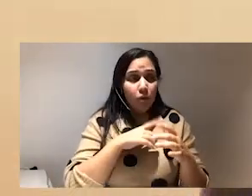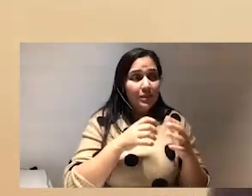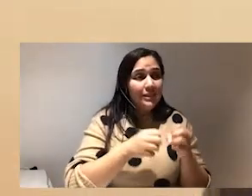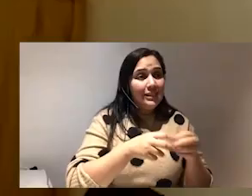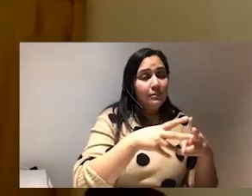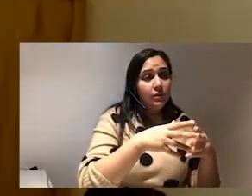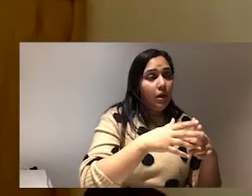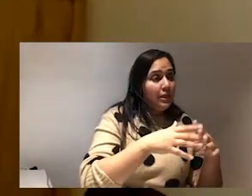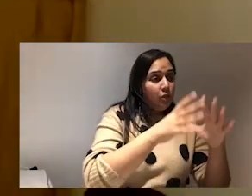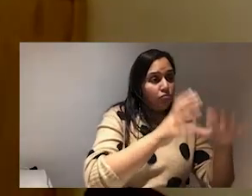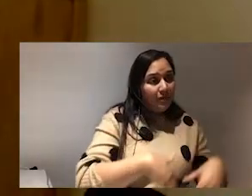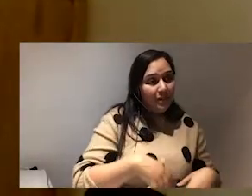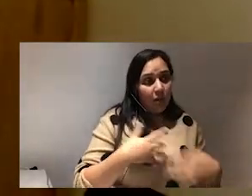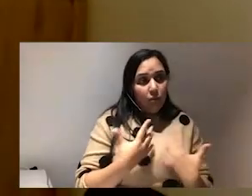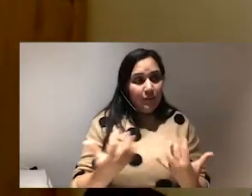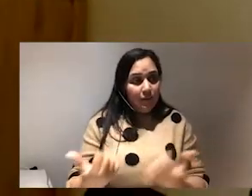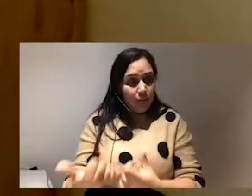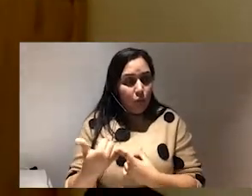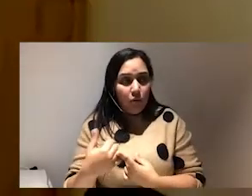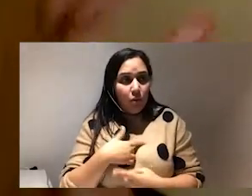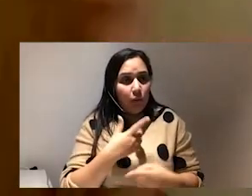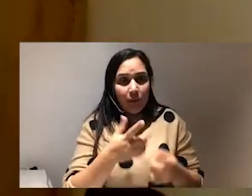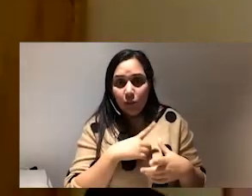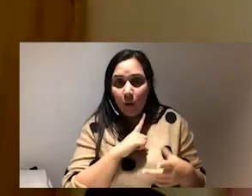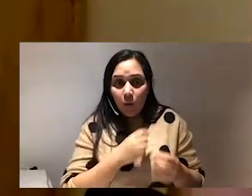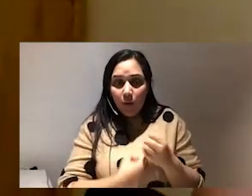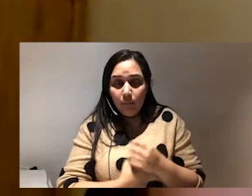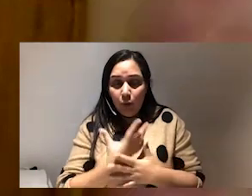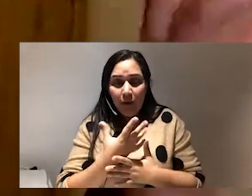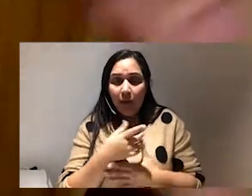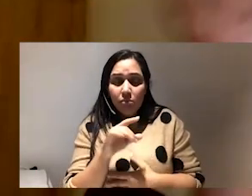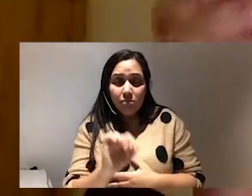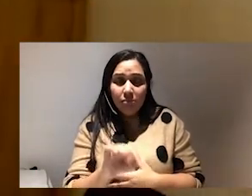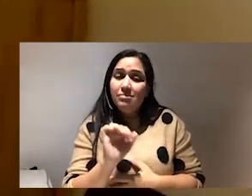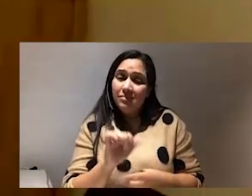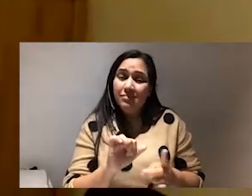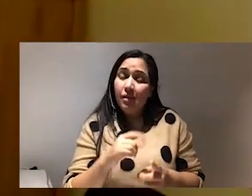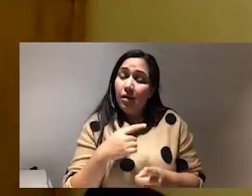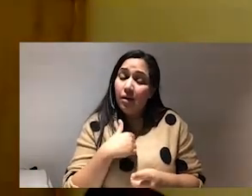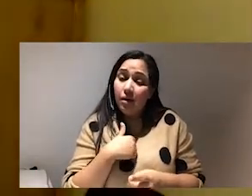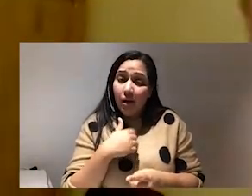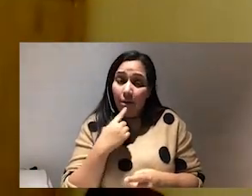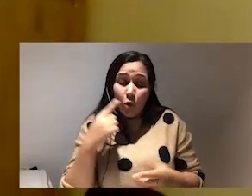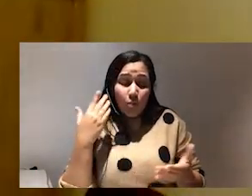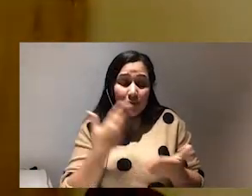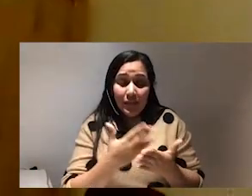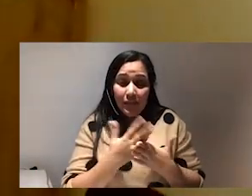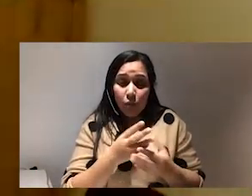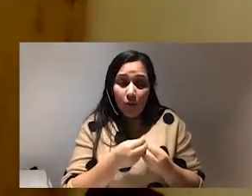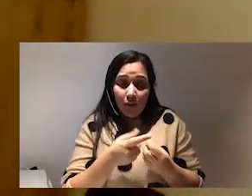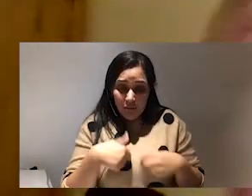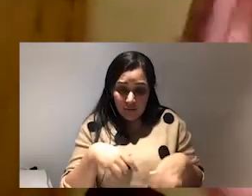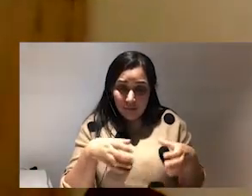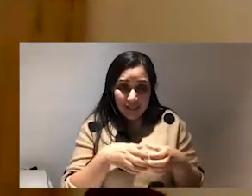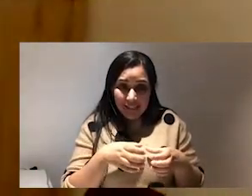out definitely like for me it always starts with within like i am obsessed with like the team